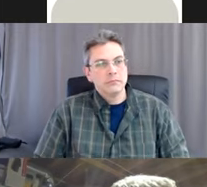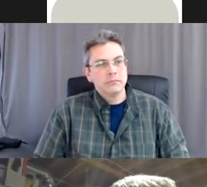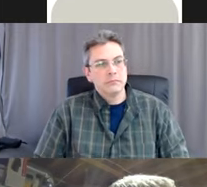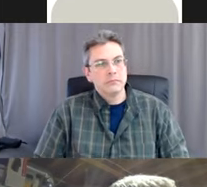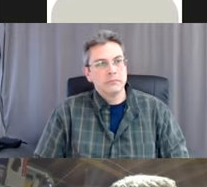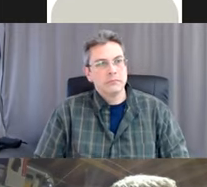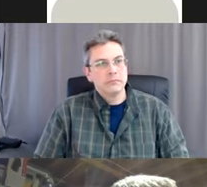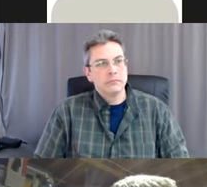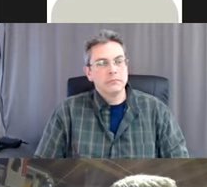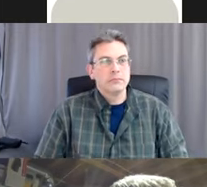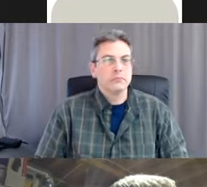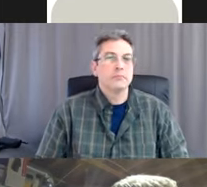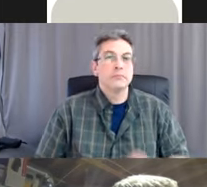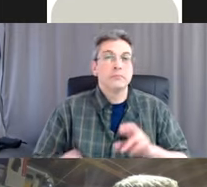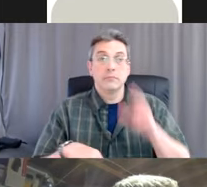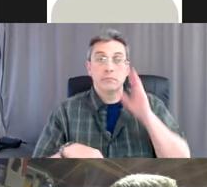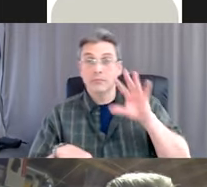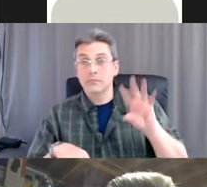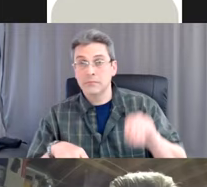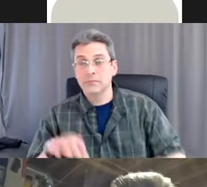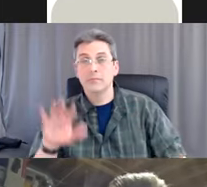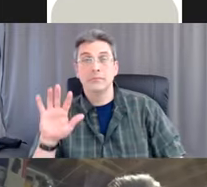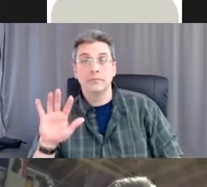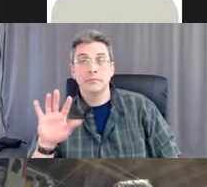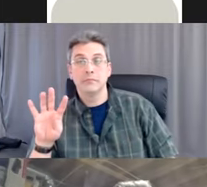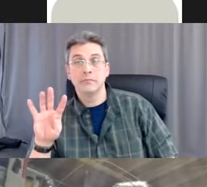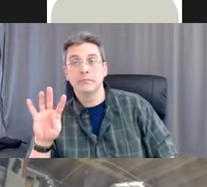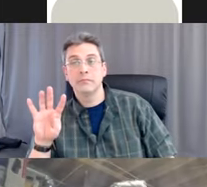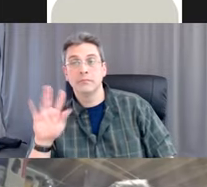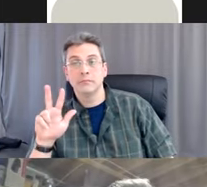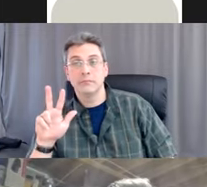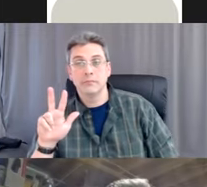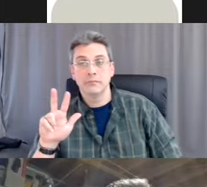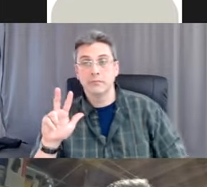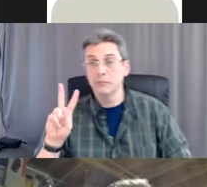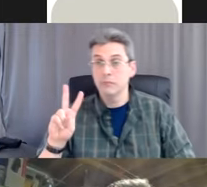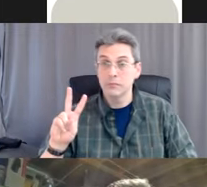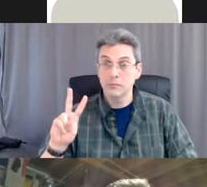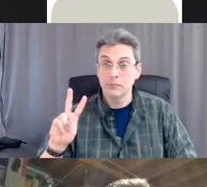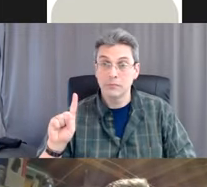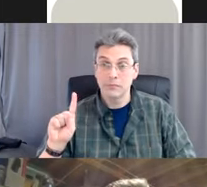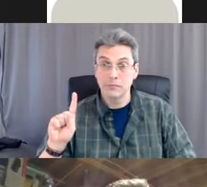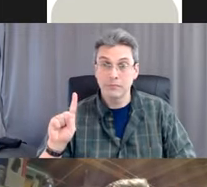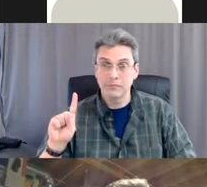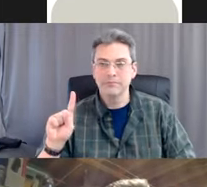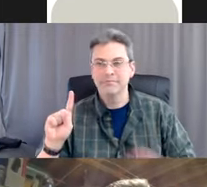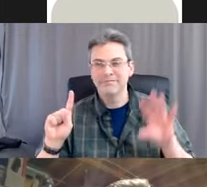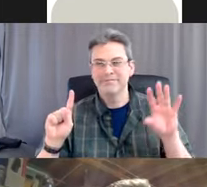All right, I'm going to close the poll in 5, 4, 3, 2, 1.